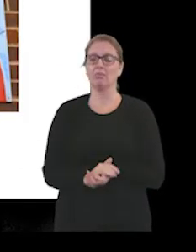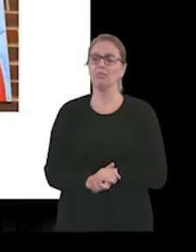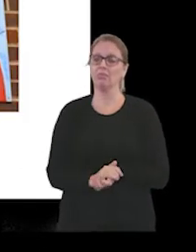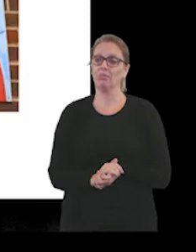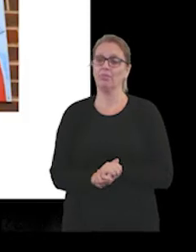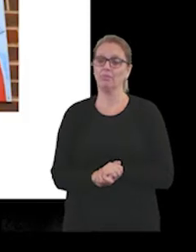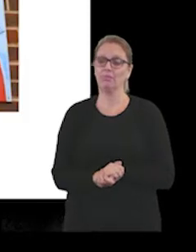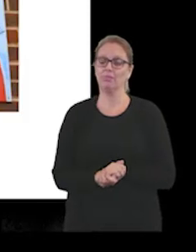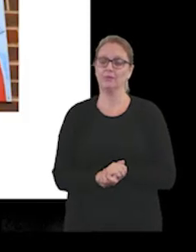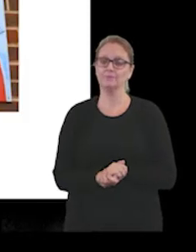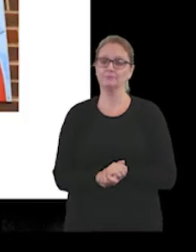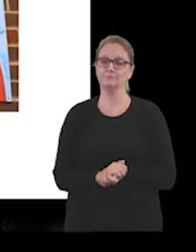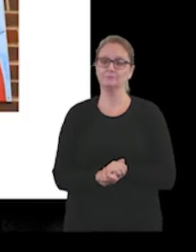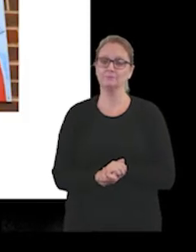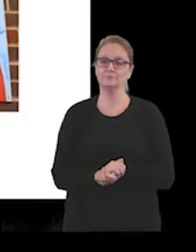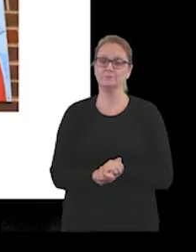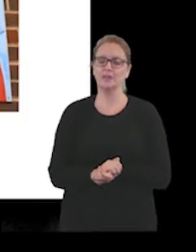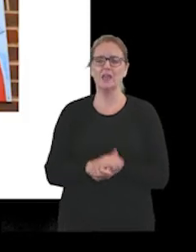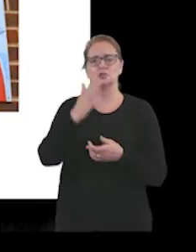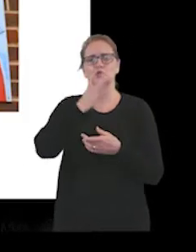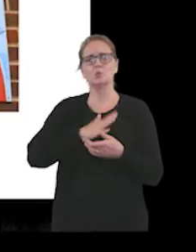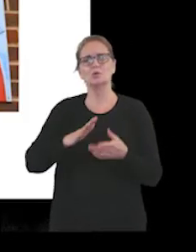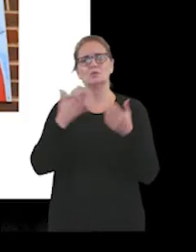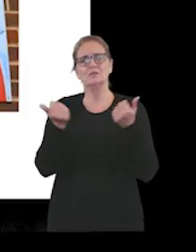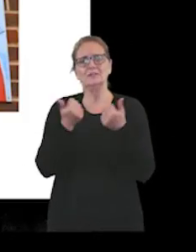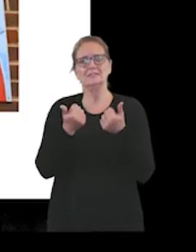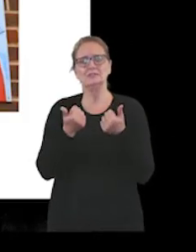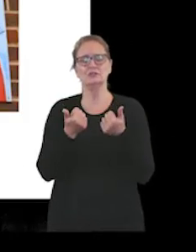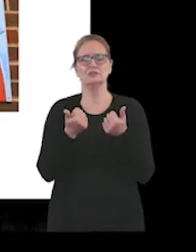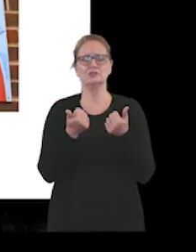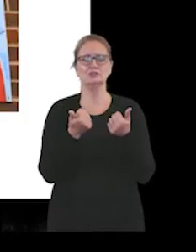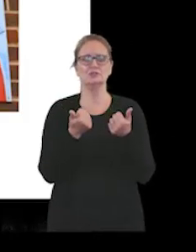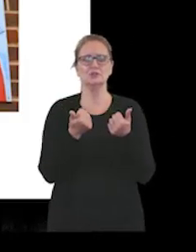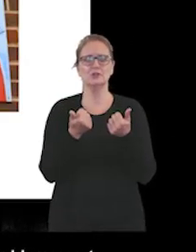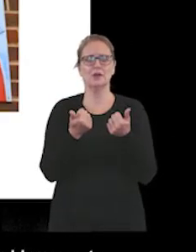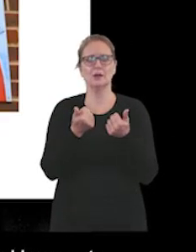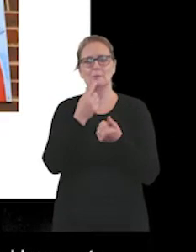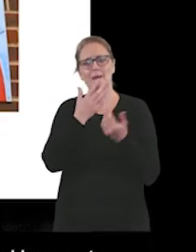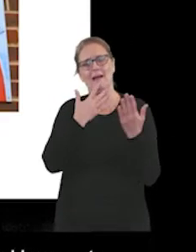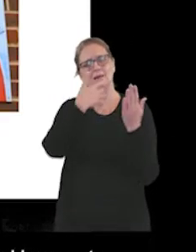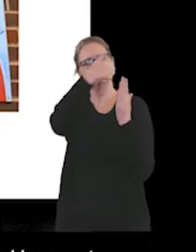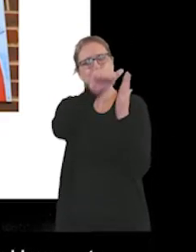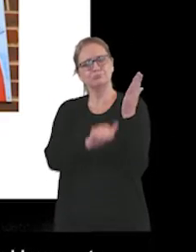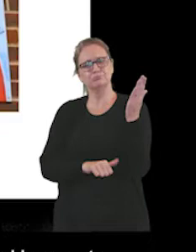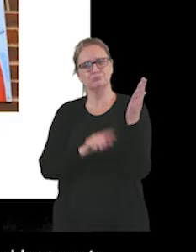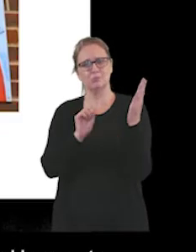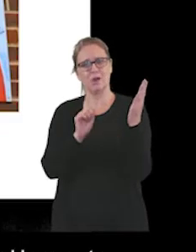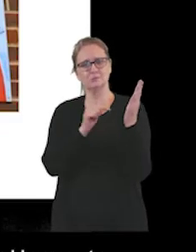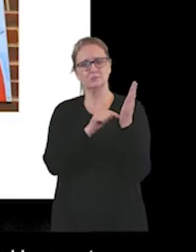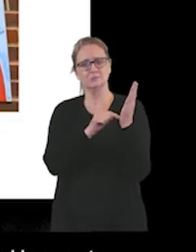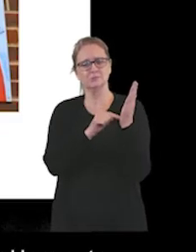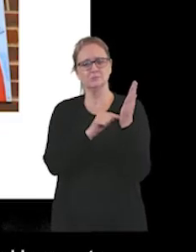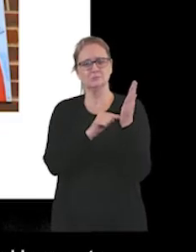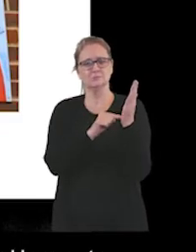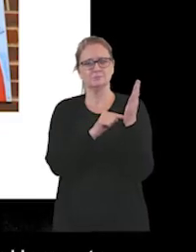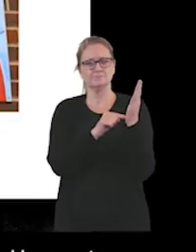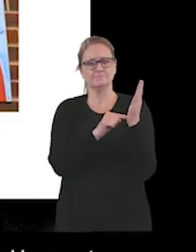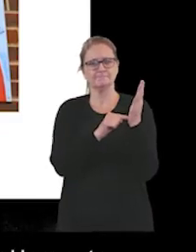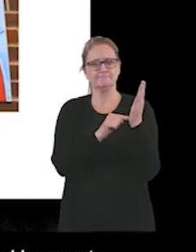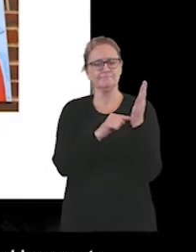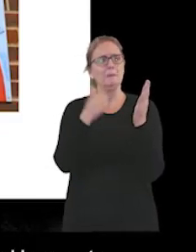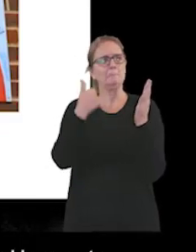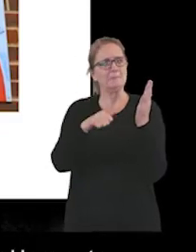So, I just want to finish by running through some of the